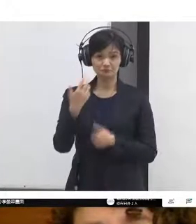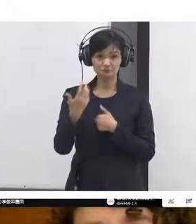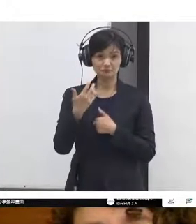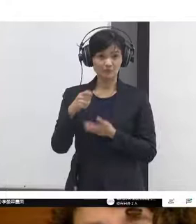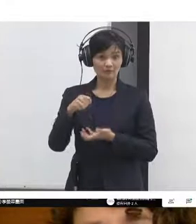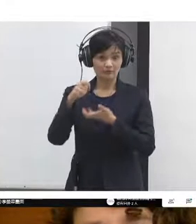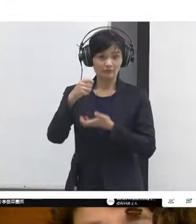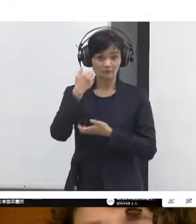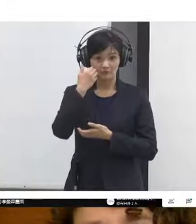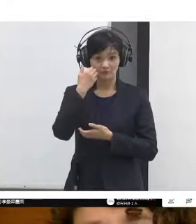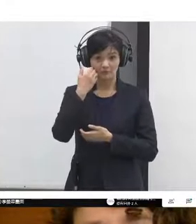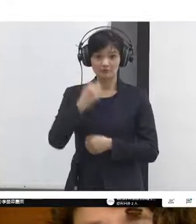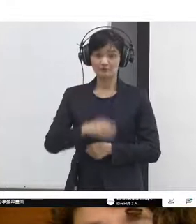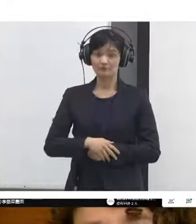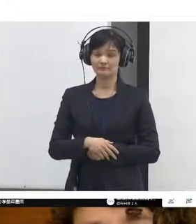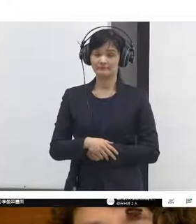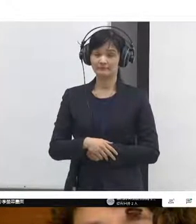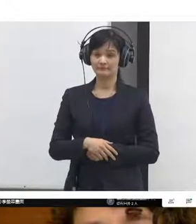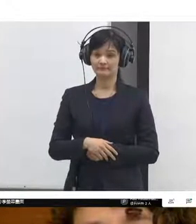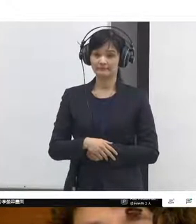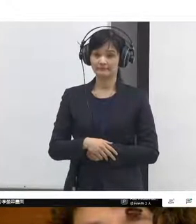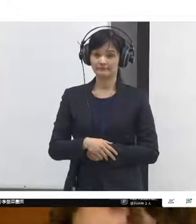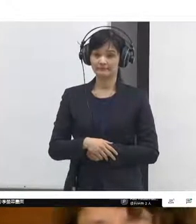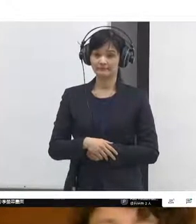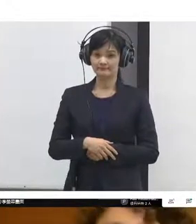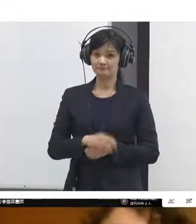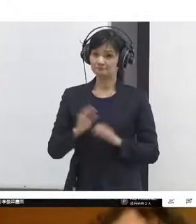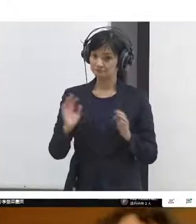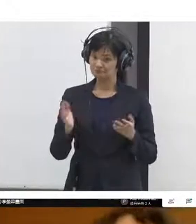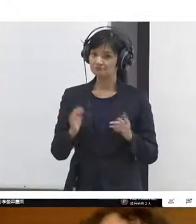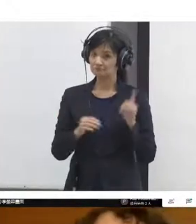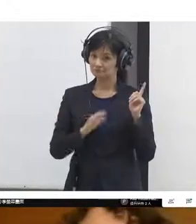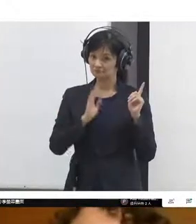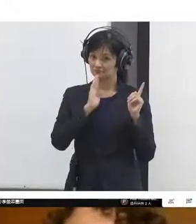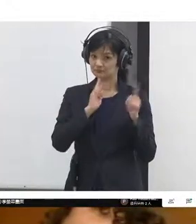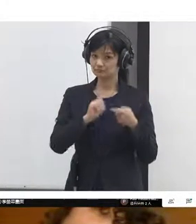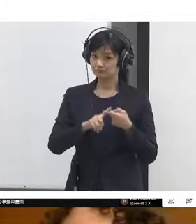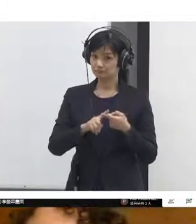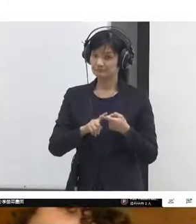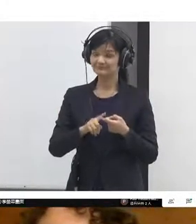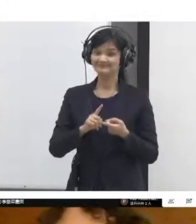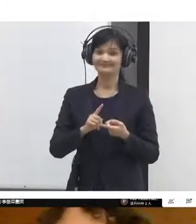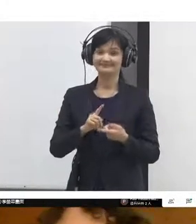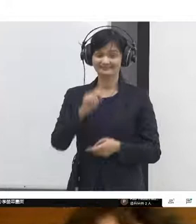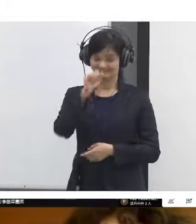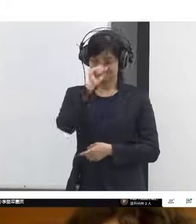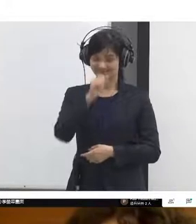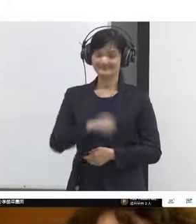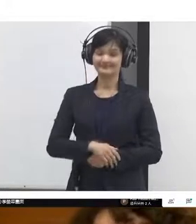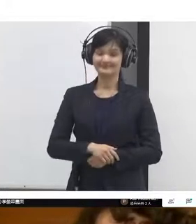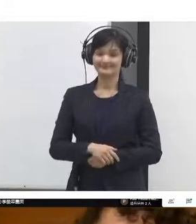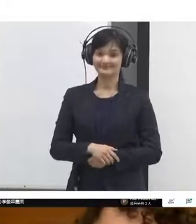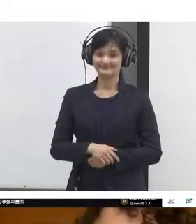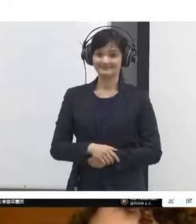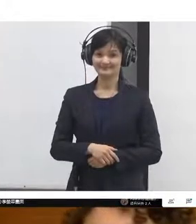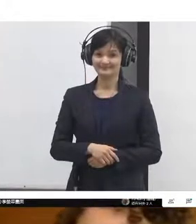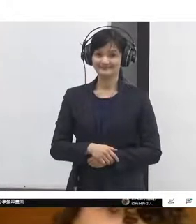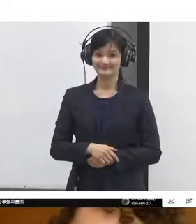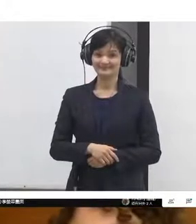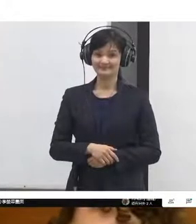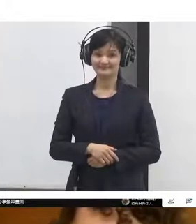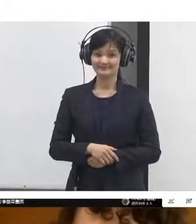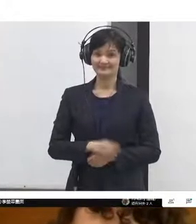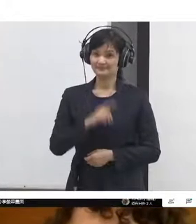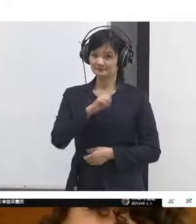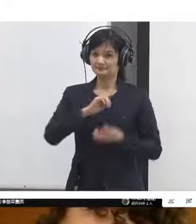okay I think it's this one this one okay great this definition actually comes from a